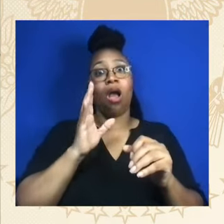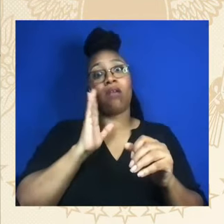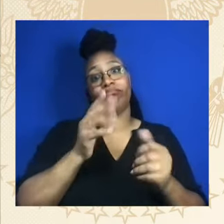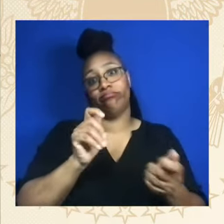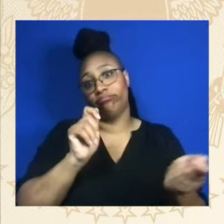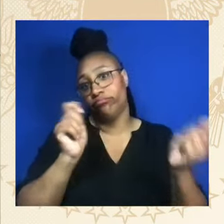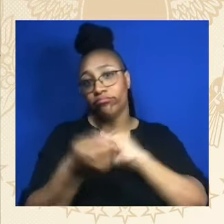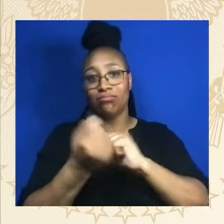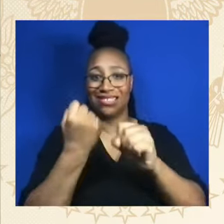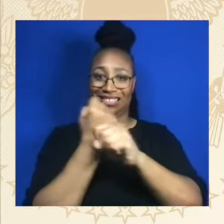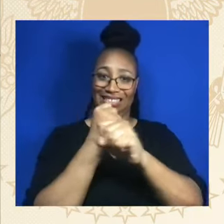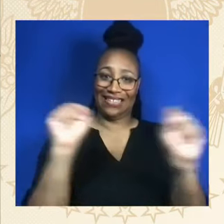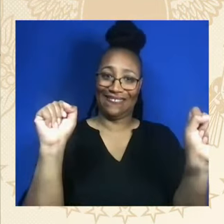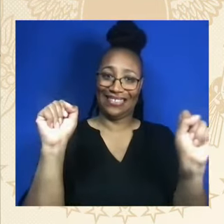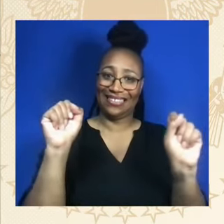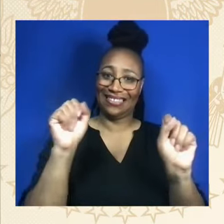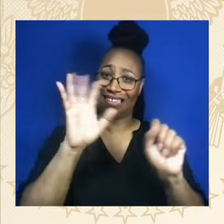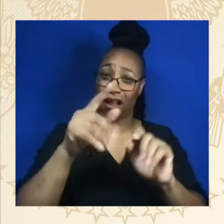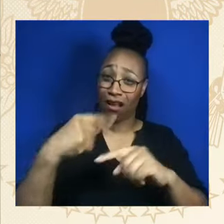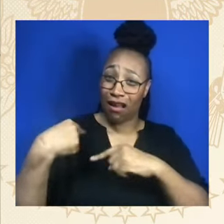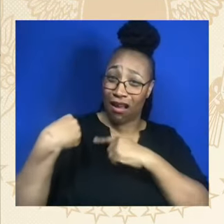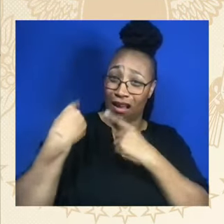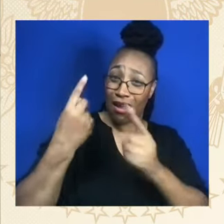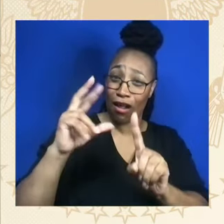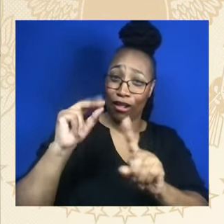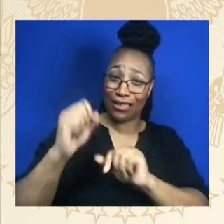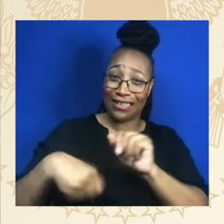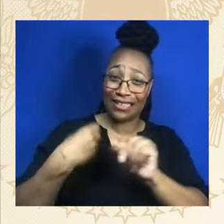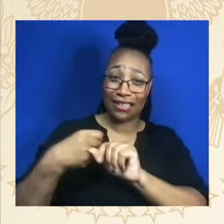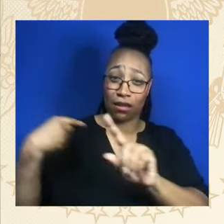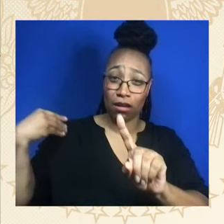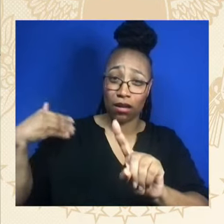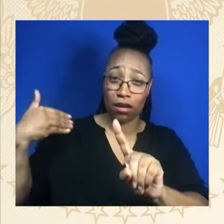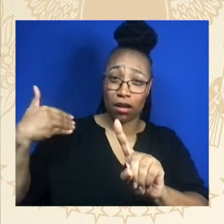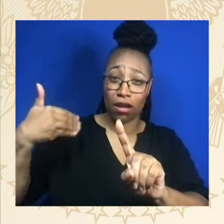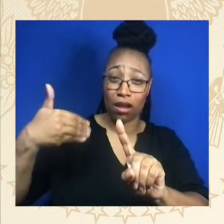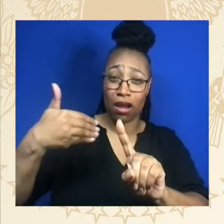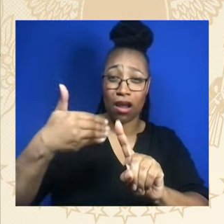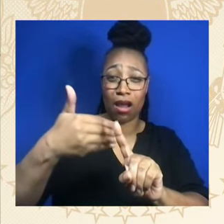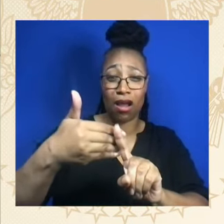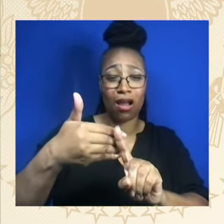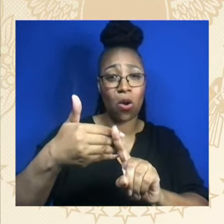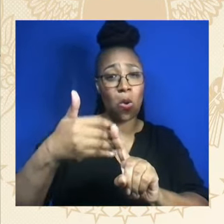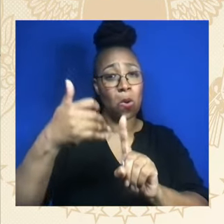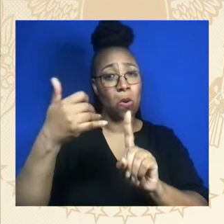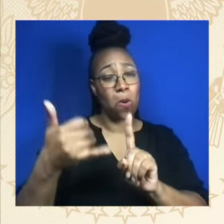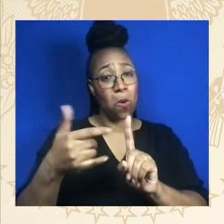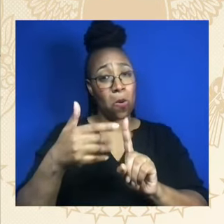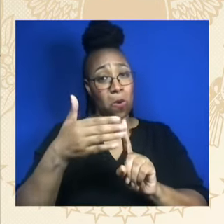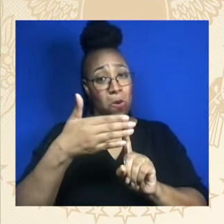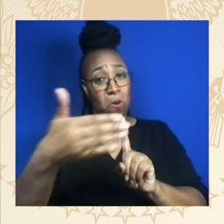We're going to ban assault weapons before we're out of here. Ban them, ban them, ban them.